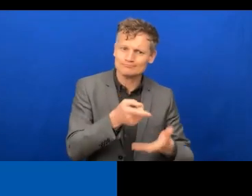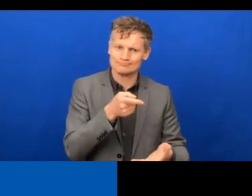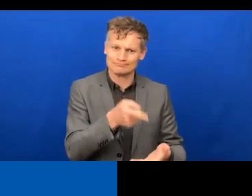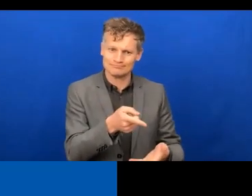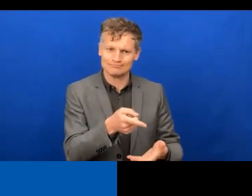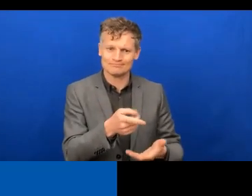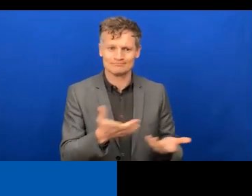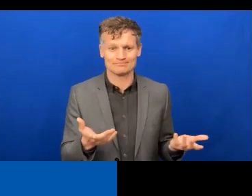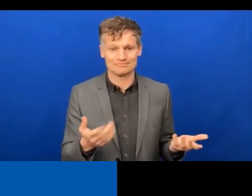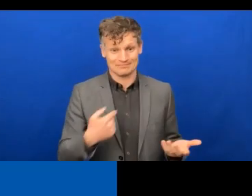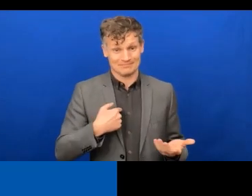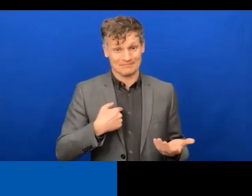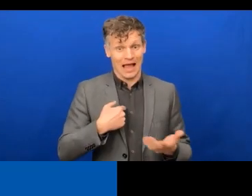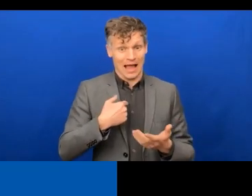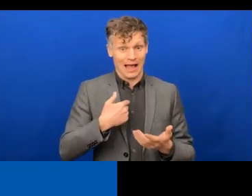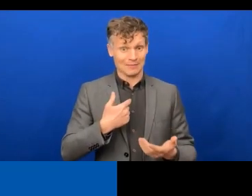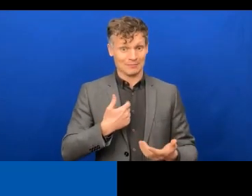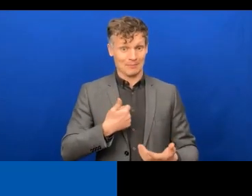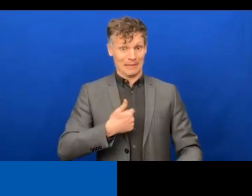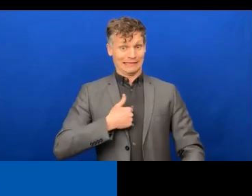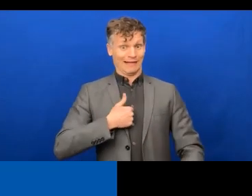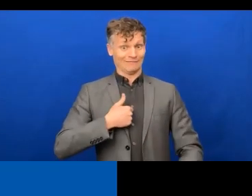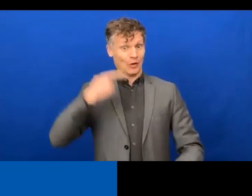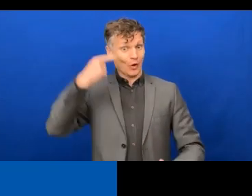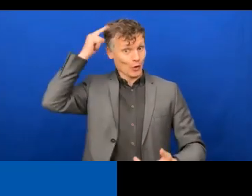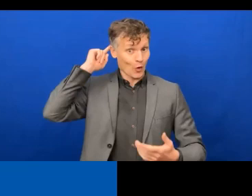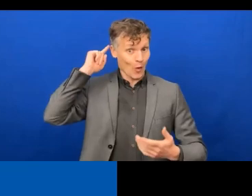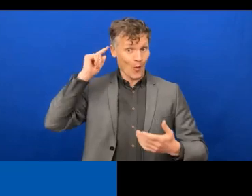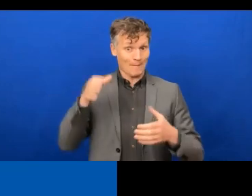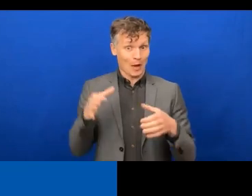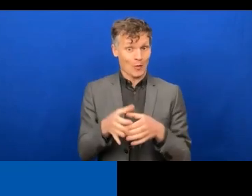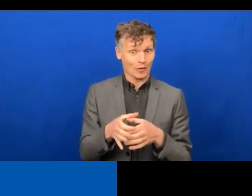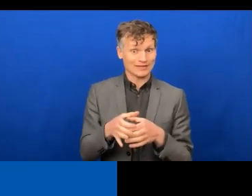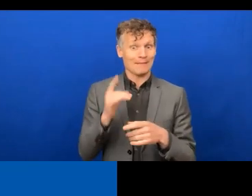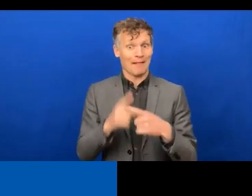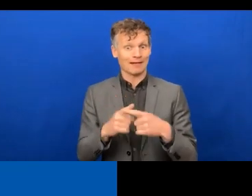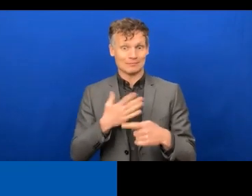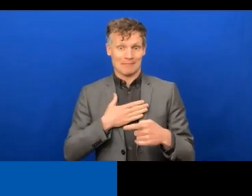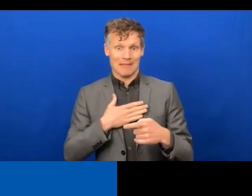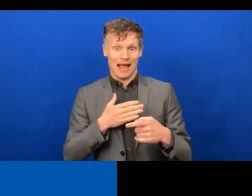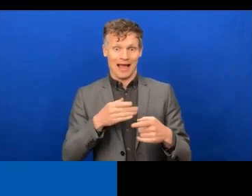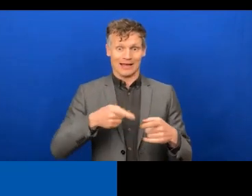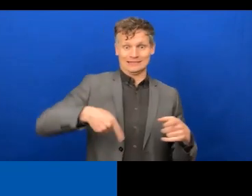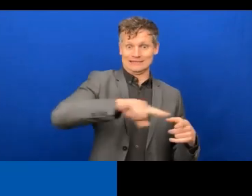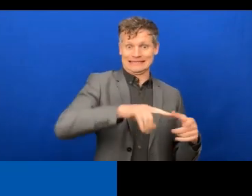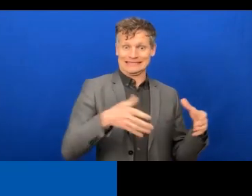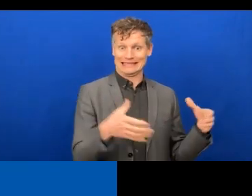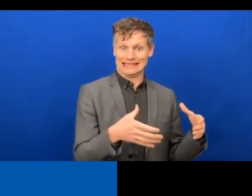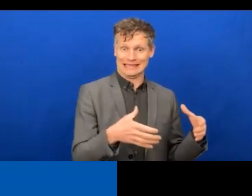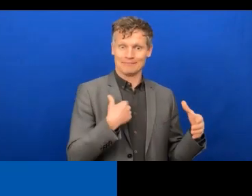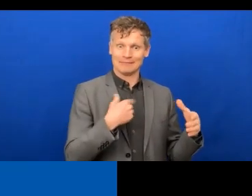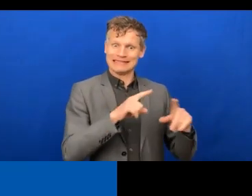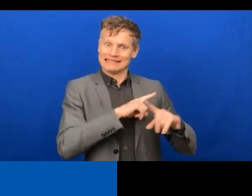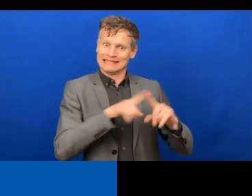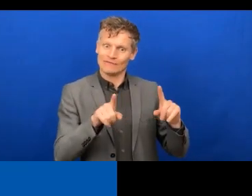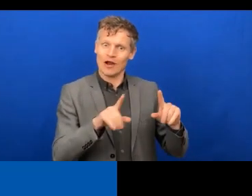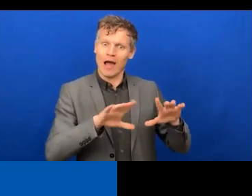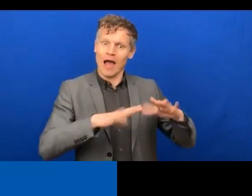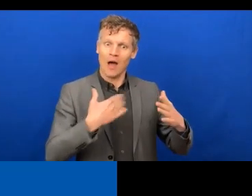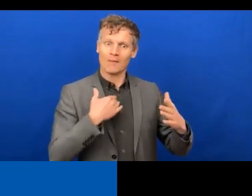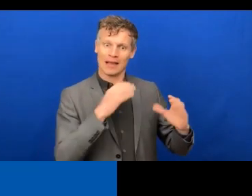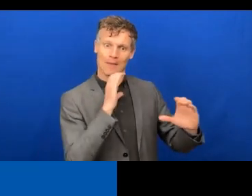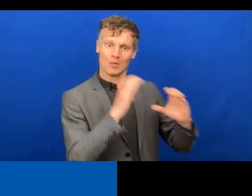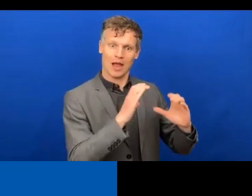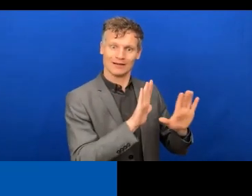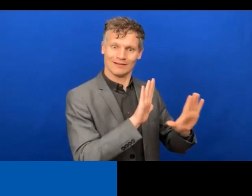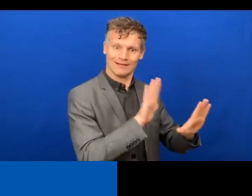a neuro minority myself, and then working with others in my team, I have different ways of communicating with different people to meet their communication